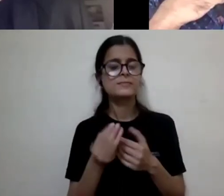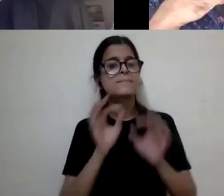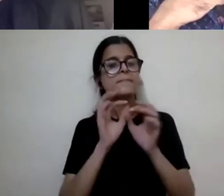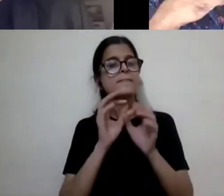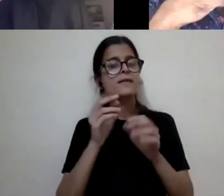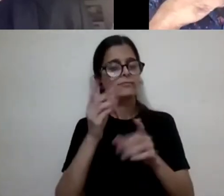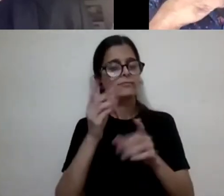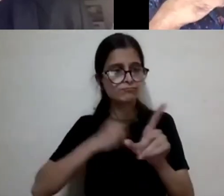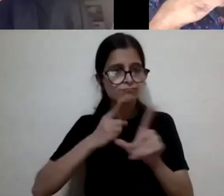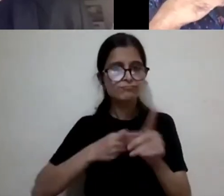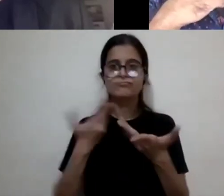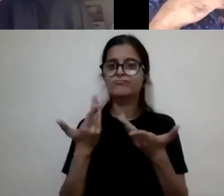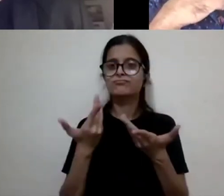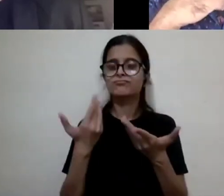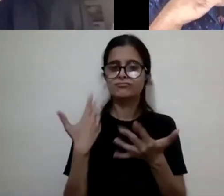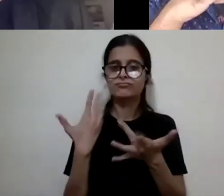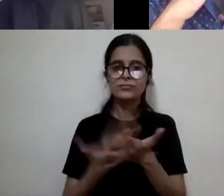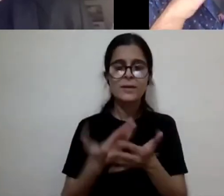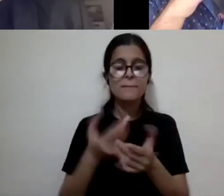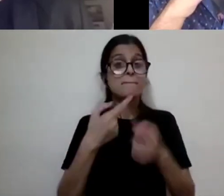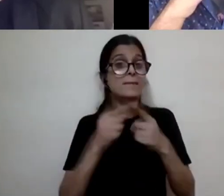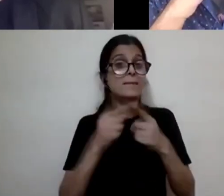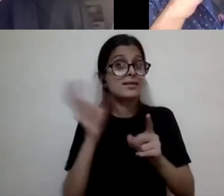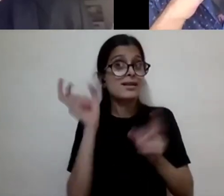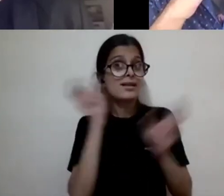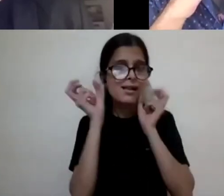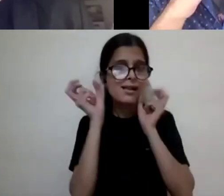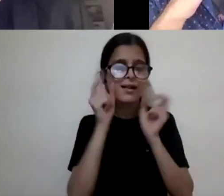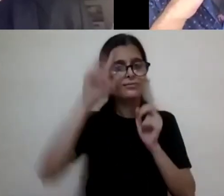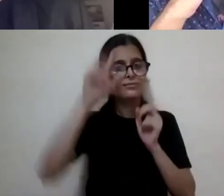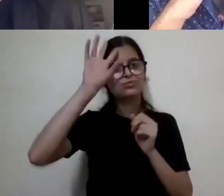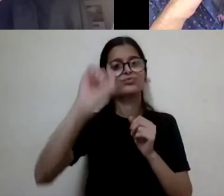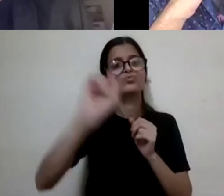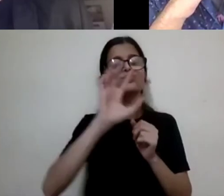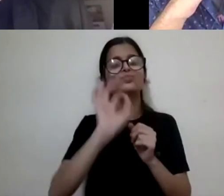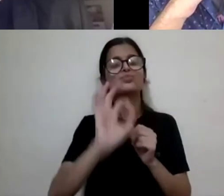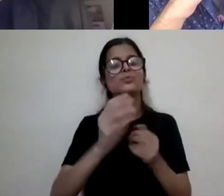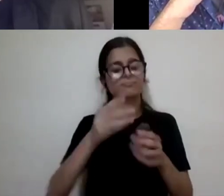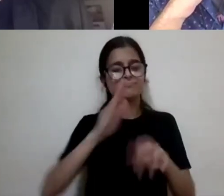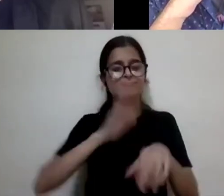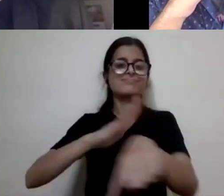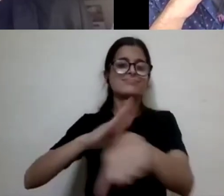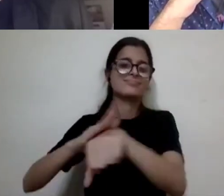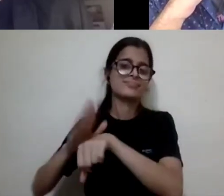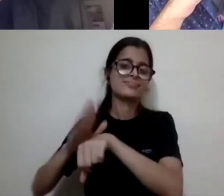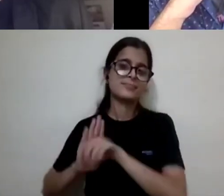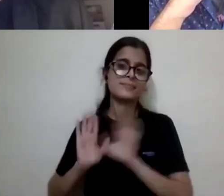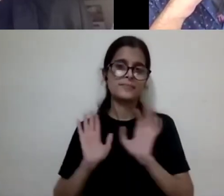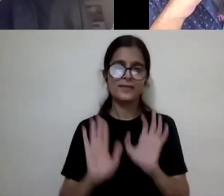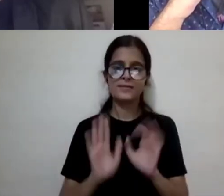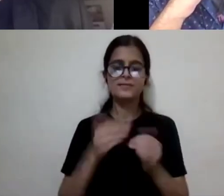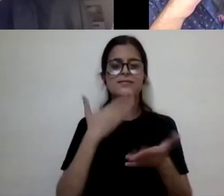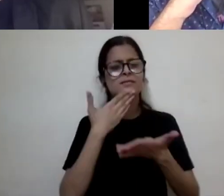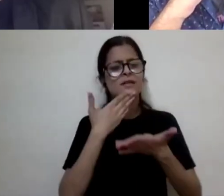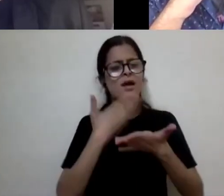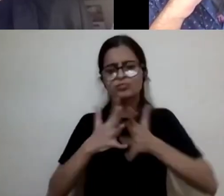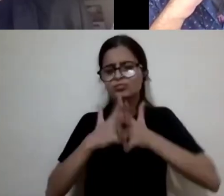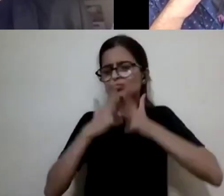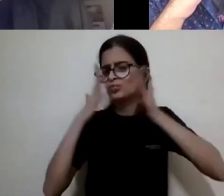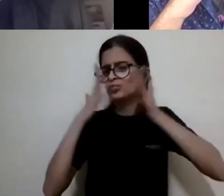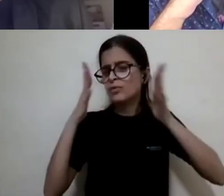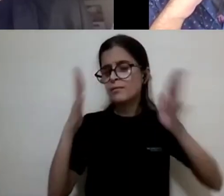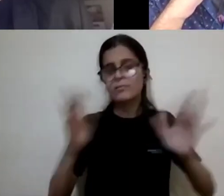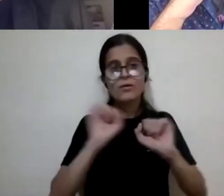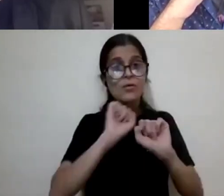but listening to you is a memorable experience. Thank you for giving us a very